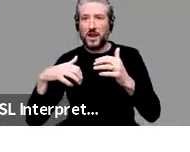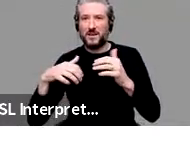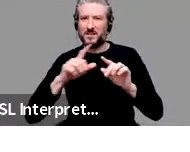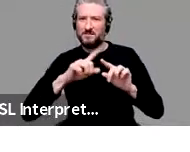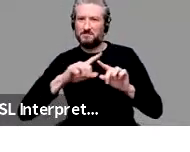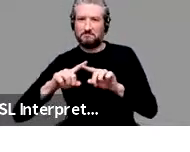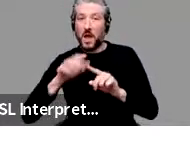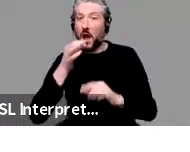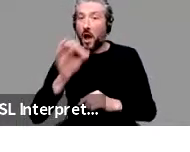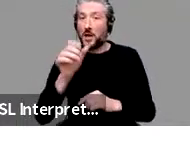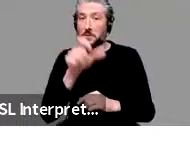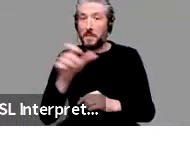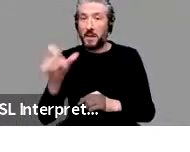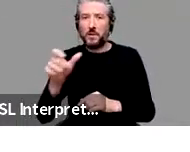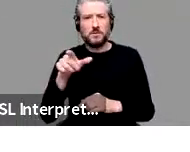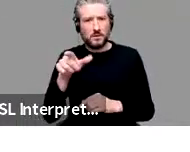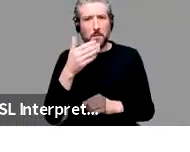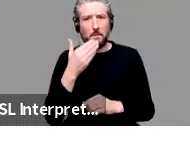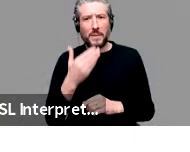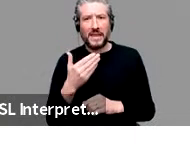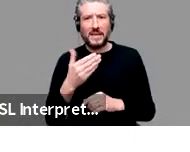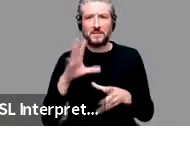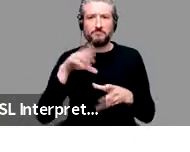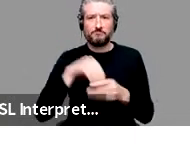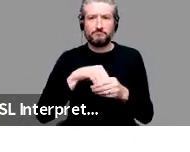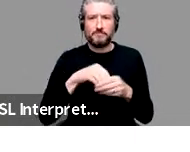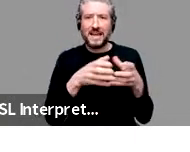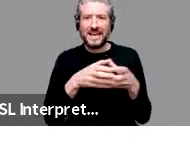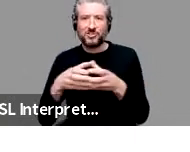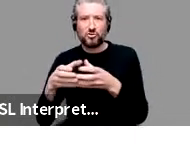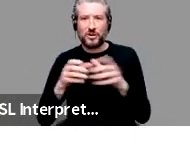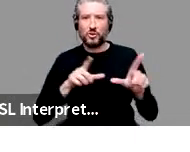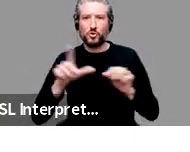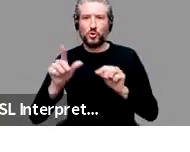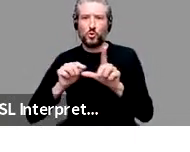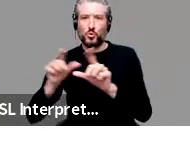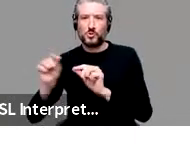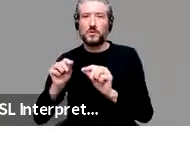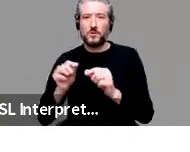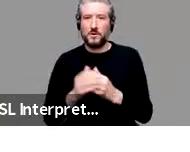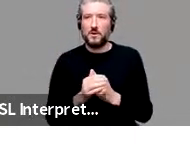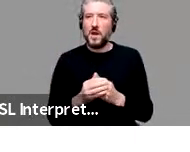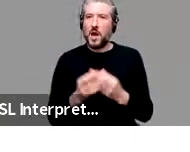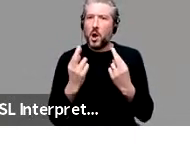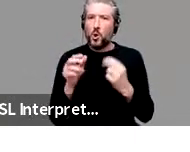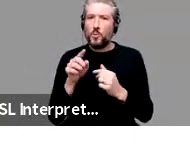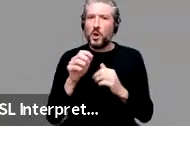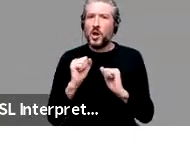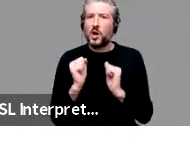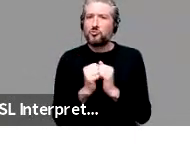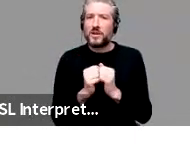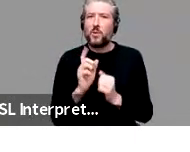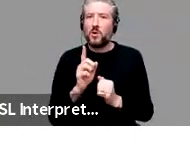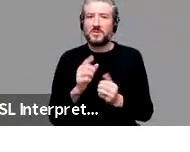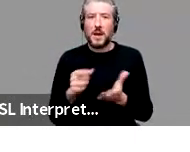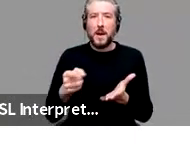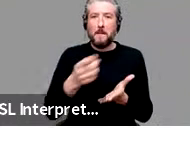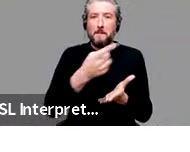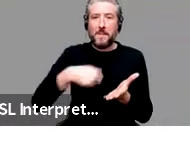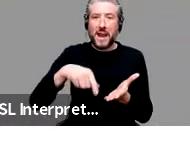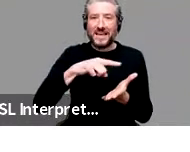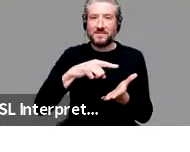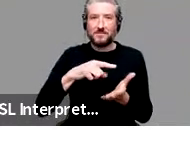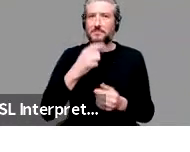what, um, description people tended to use. And in English, I hope you agree that we would say plates, break sticks, break ropes, break,